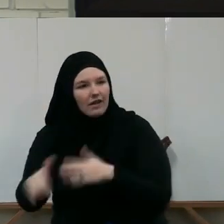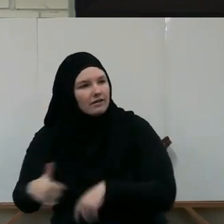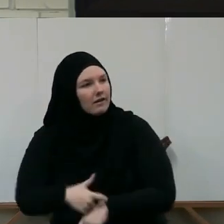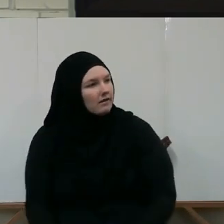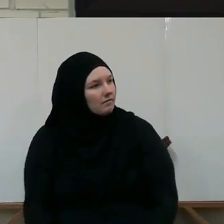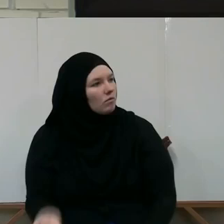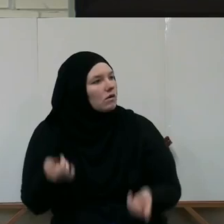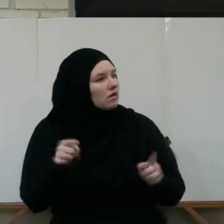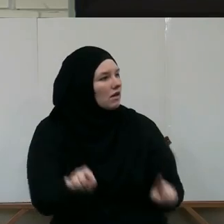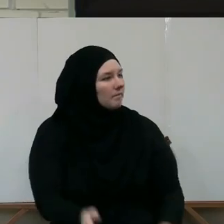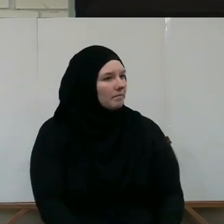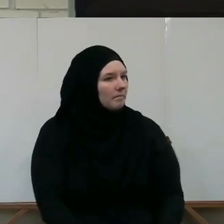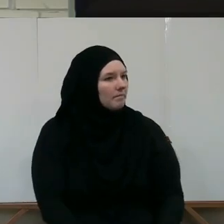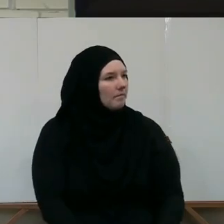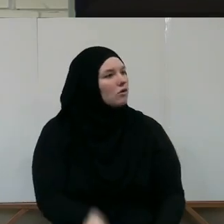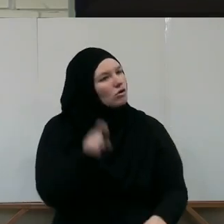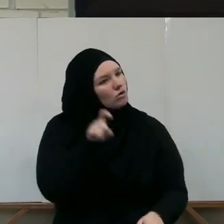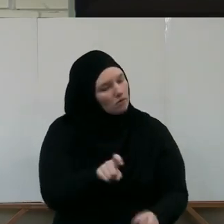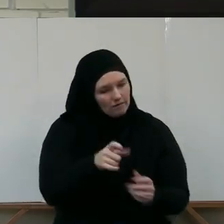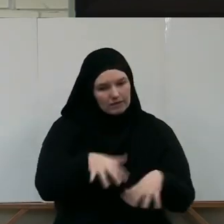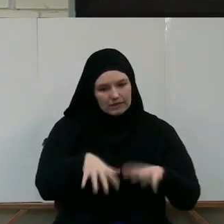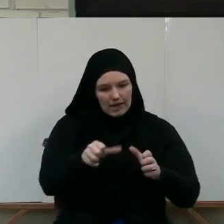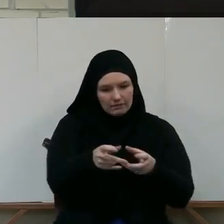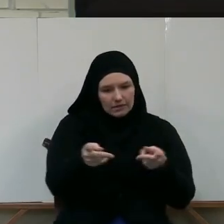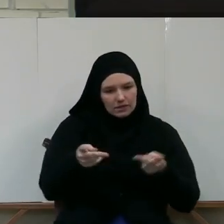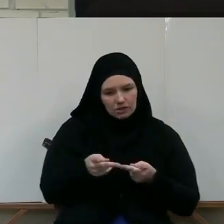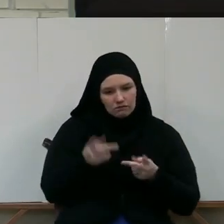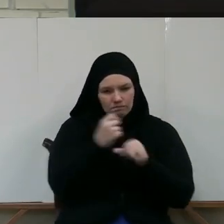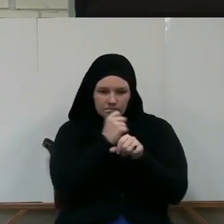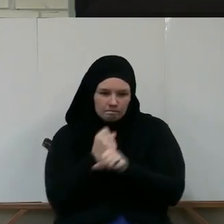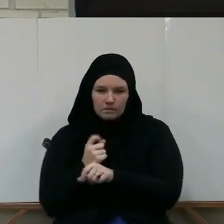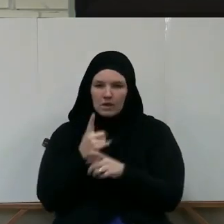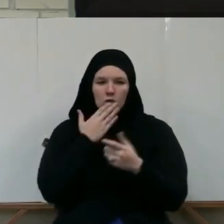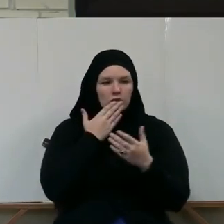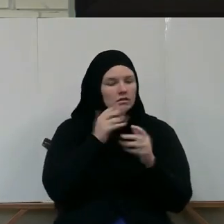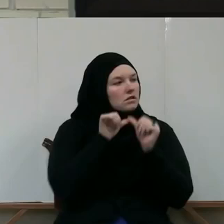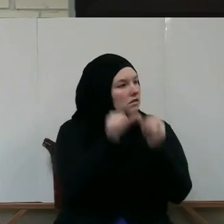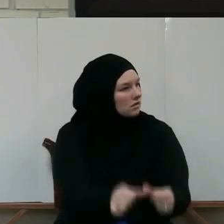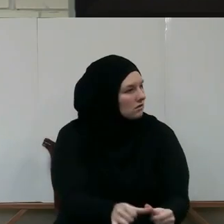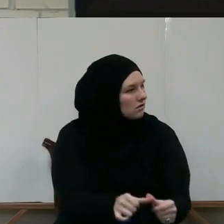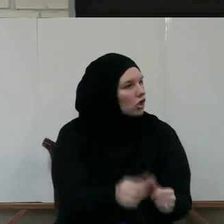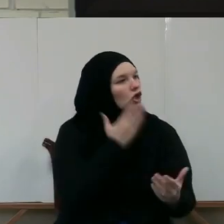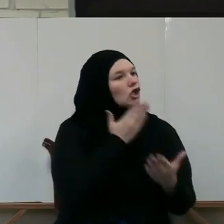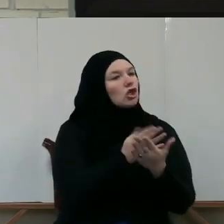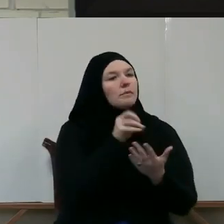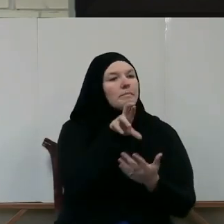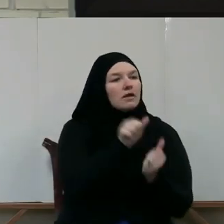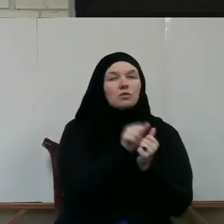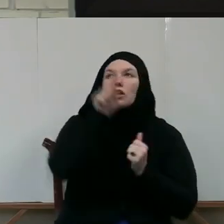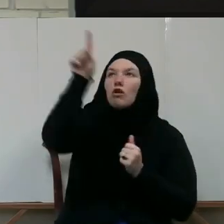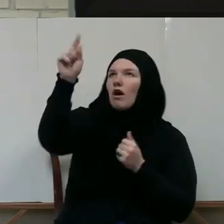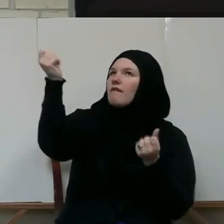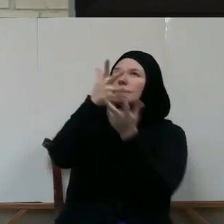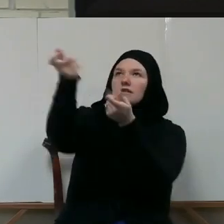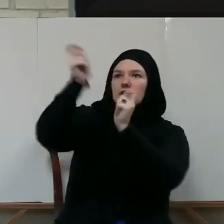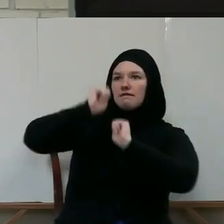to make A strategic position That is consistent With good manners With Allah With all what He has given